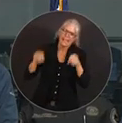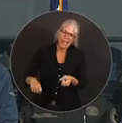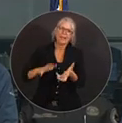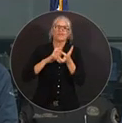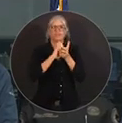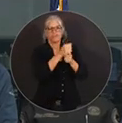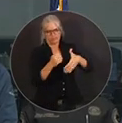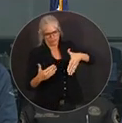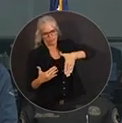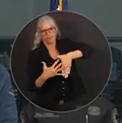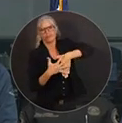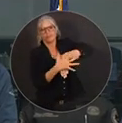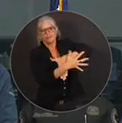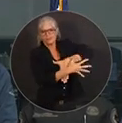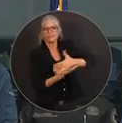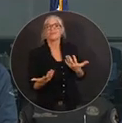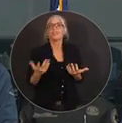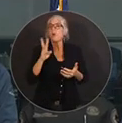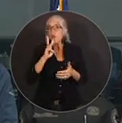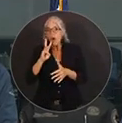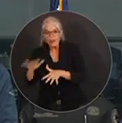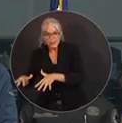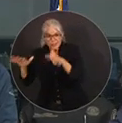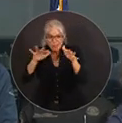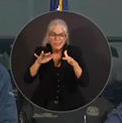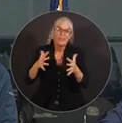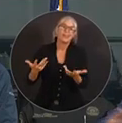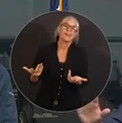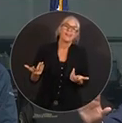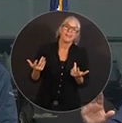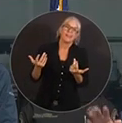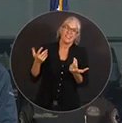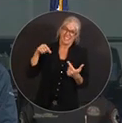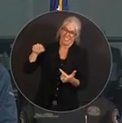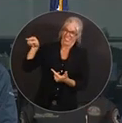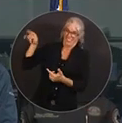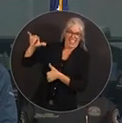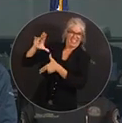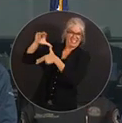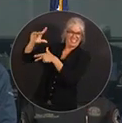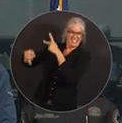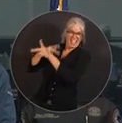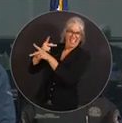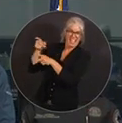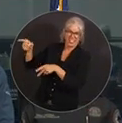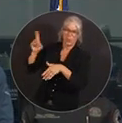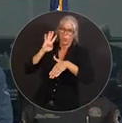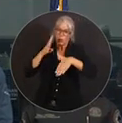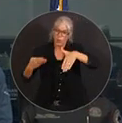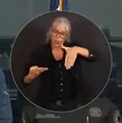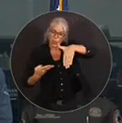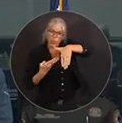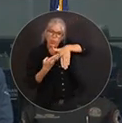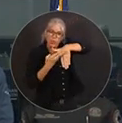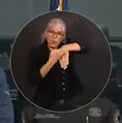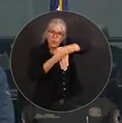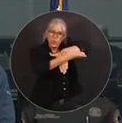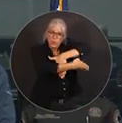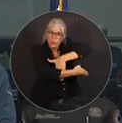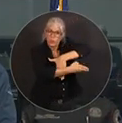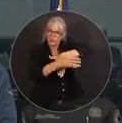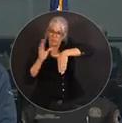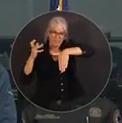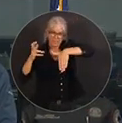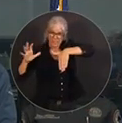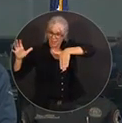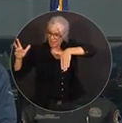just going to be with the surge. That will be probably the worst, but this storm is going to go through the peninsula as a hurricane. And you're going to have hurricane-force